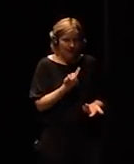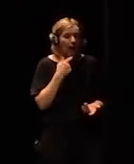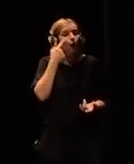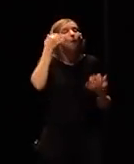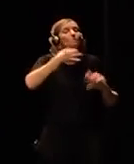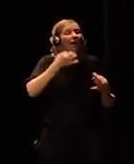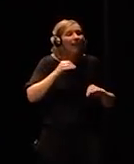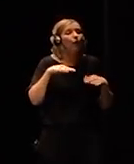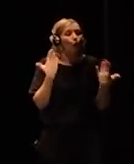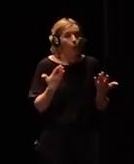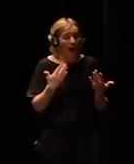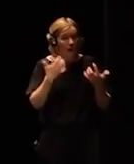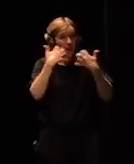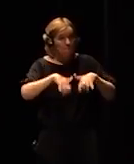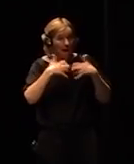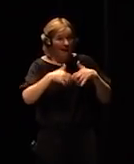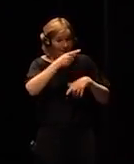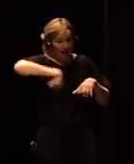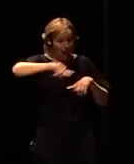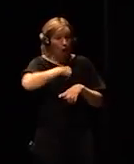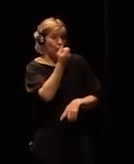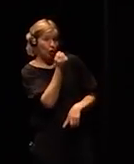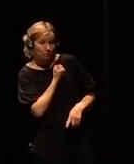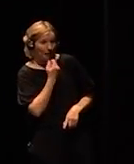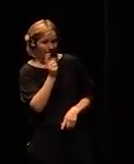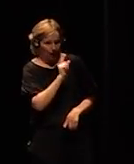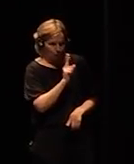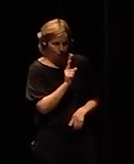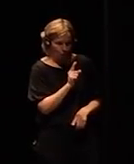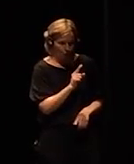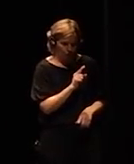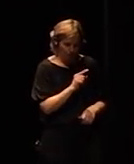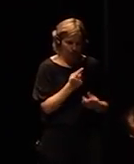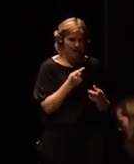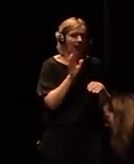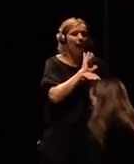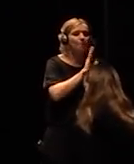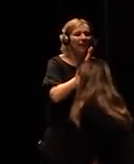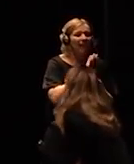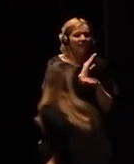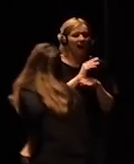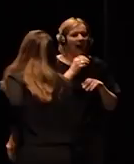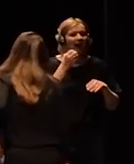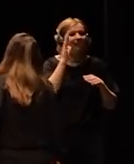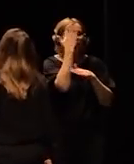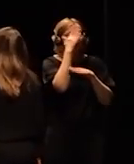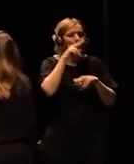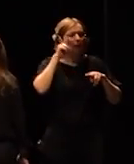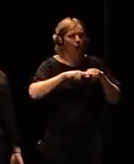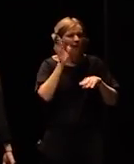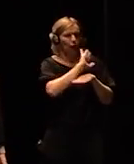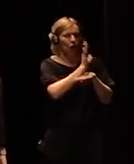forget about all the stuff you see from Hollywood and Black Mirror and X machine that's entertaining okay